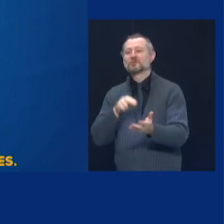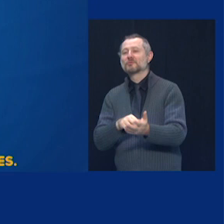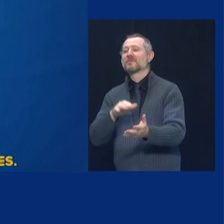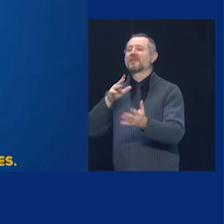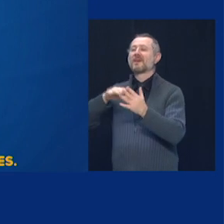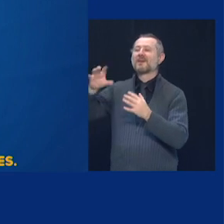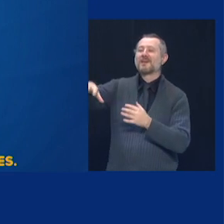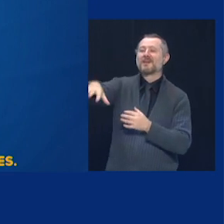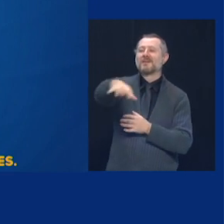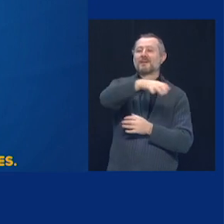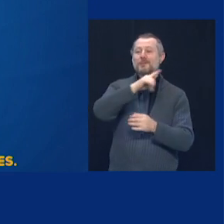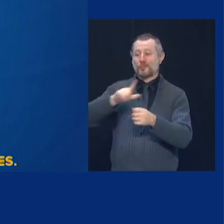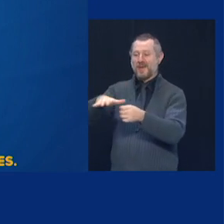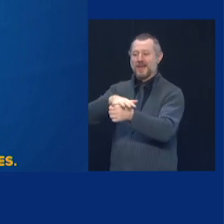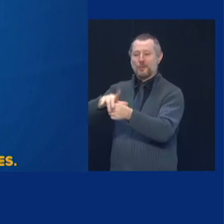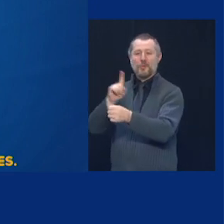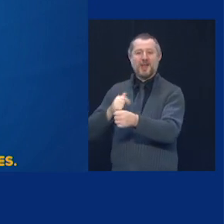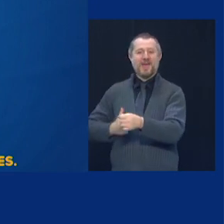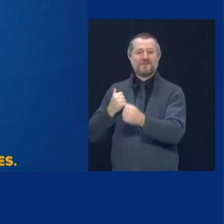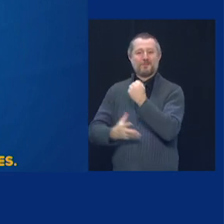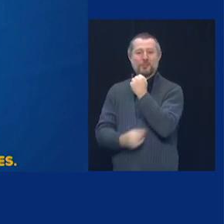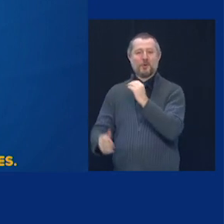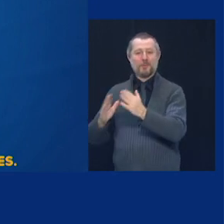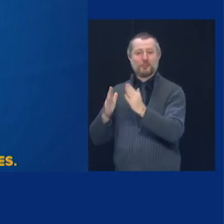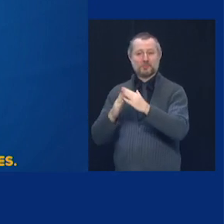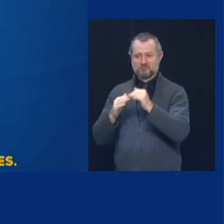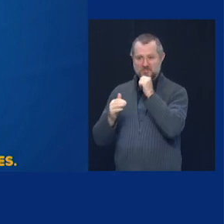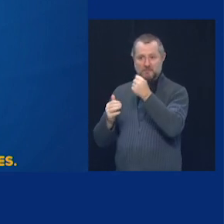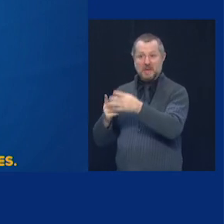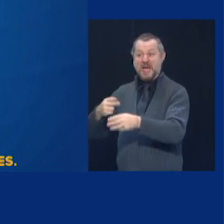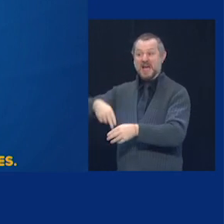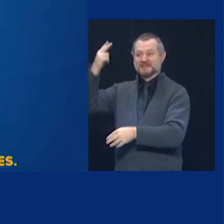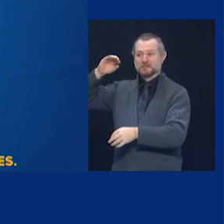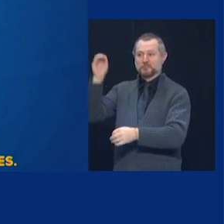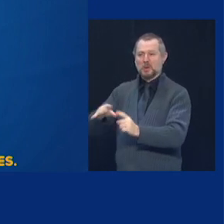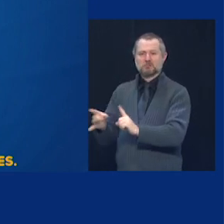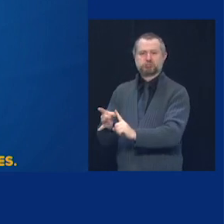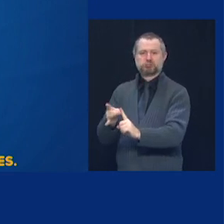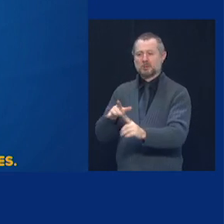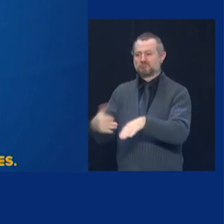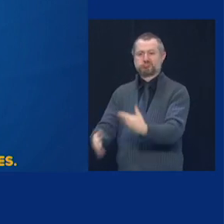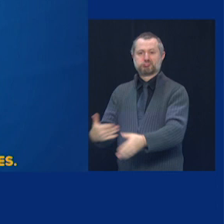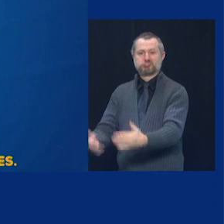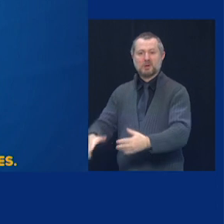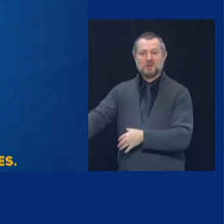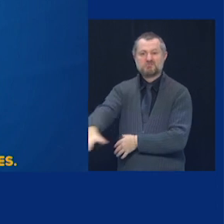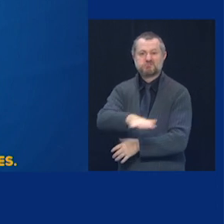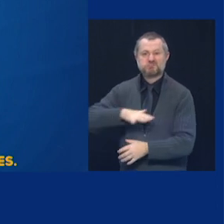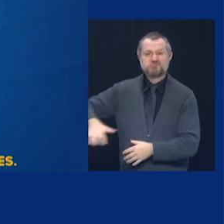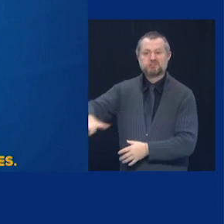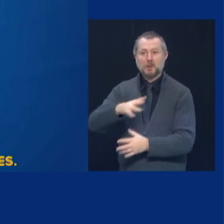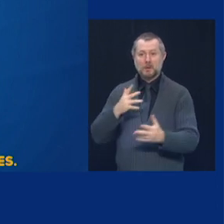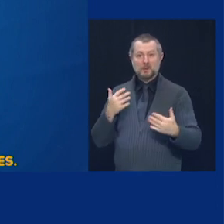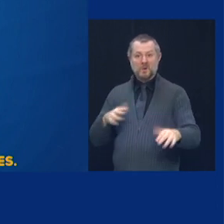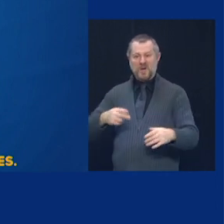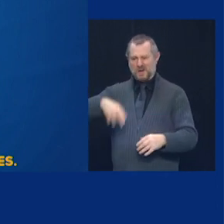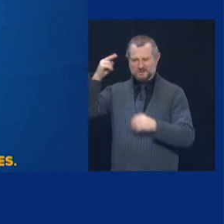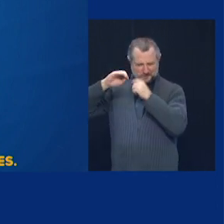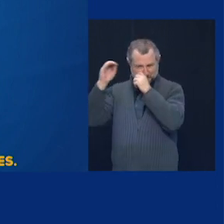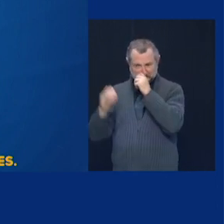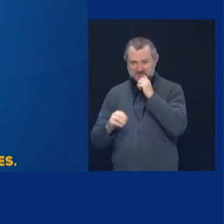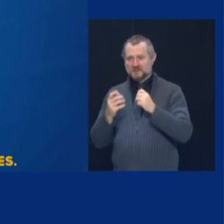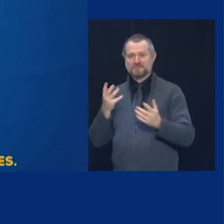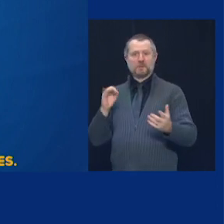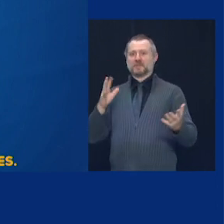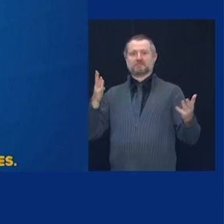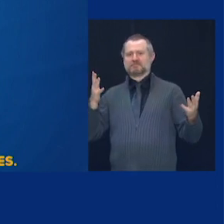death rate in these communities. Higher infection rate in these communities. Higher percentage of essential workers in these